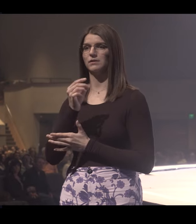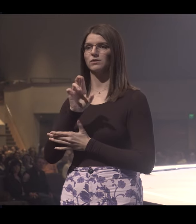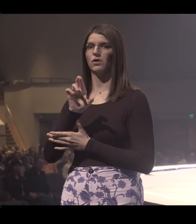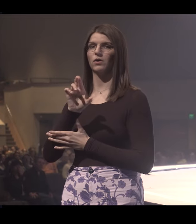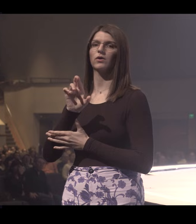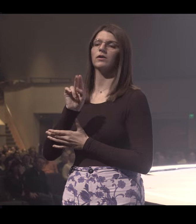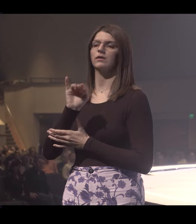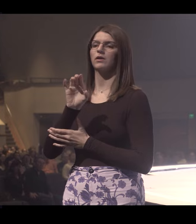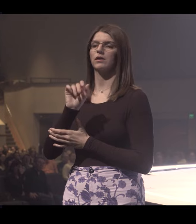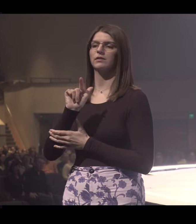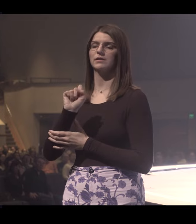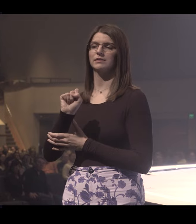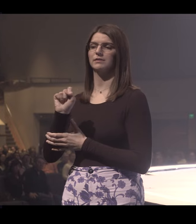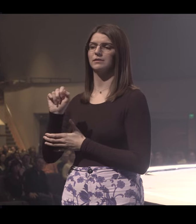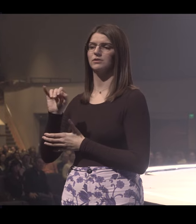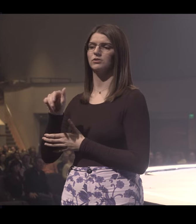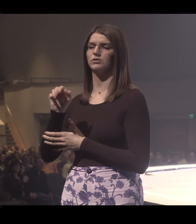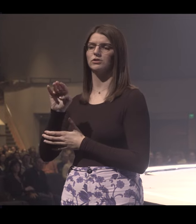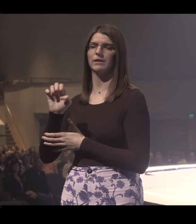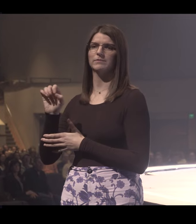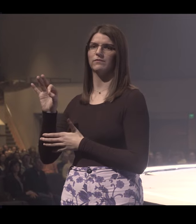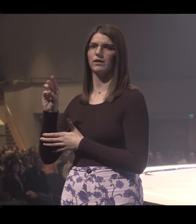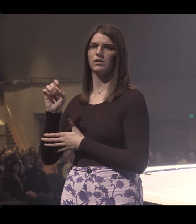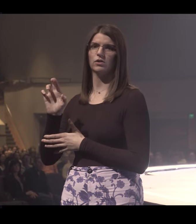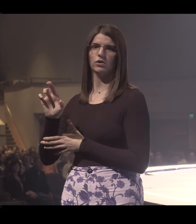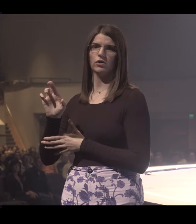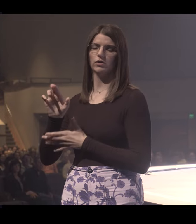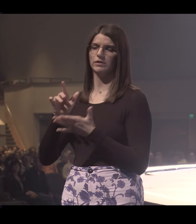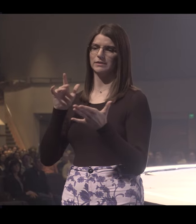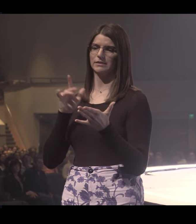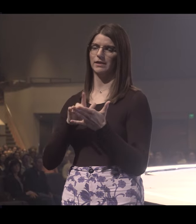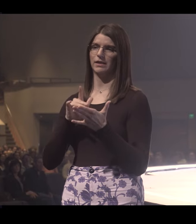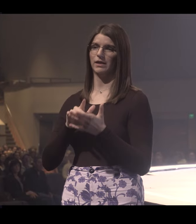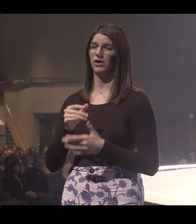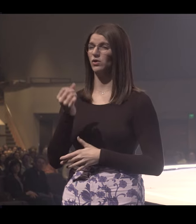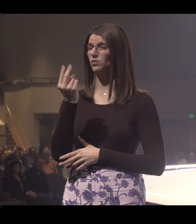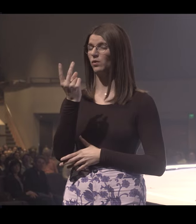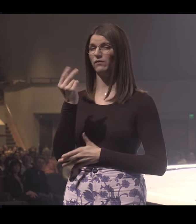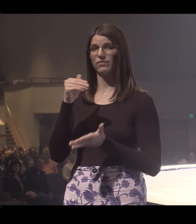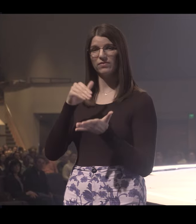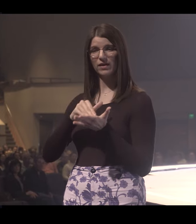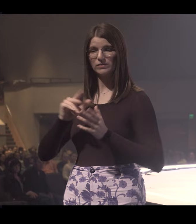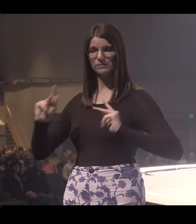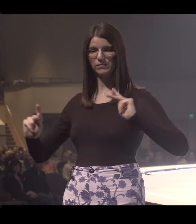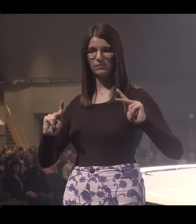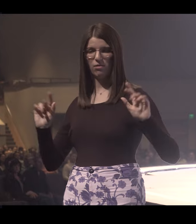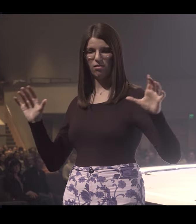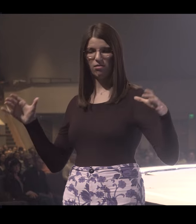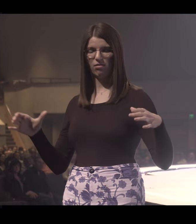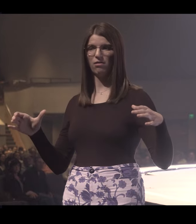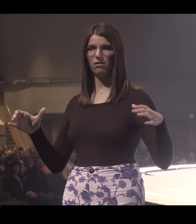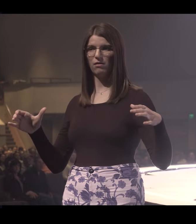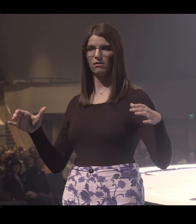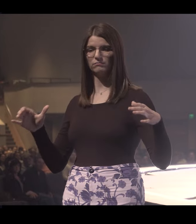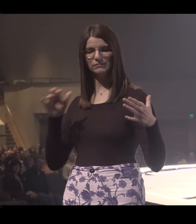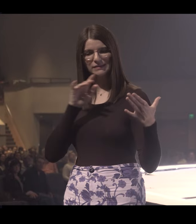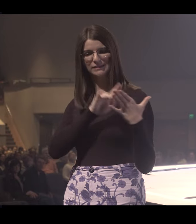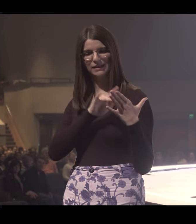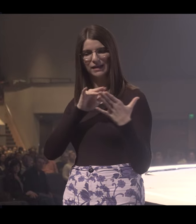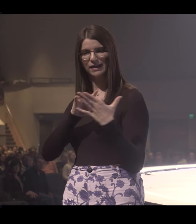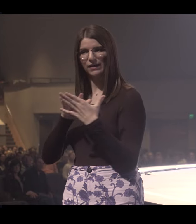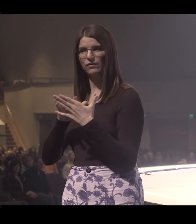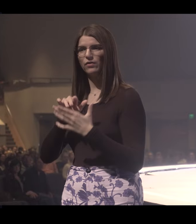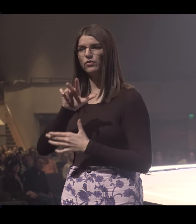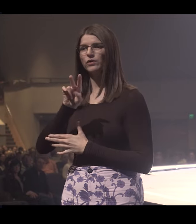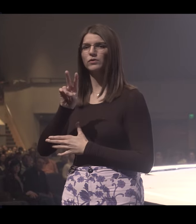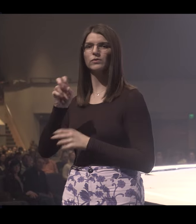Nicholas Christingas and James Fowler. They did a groundbreaking study. They took 12,000 people, and they followed them and